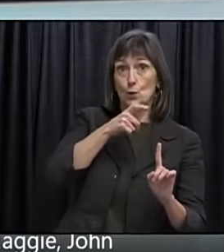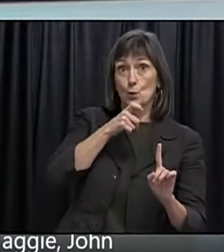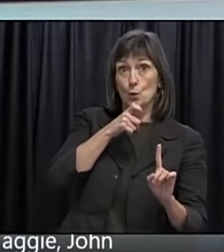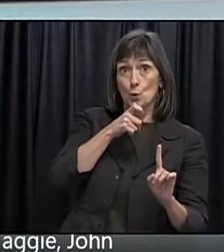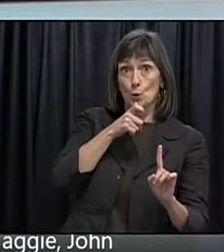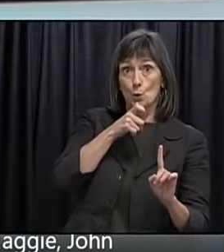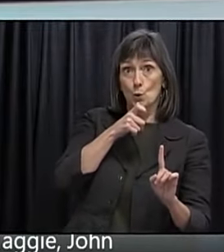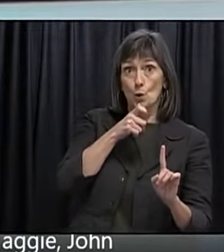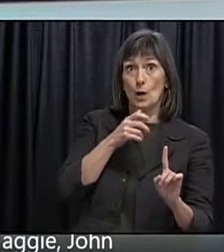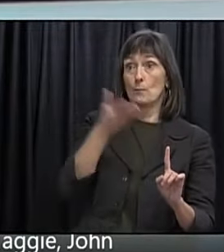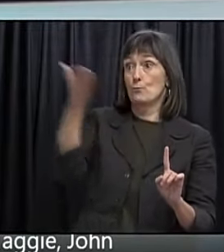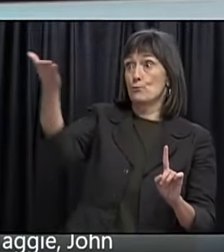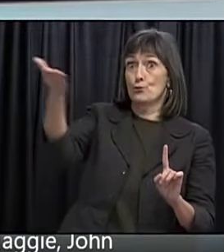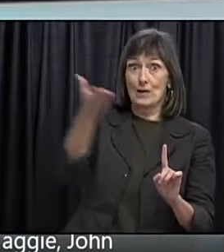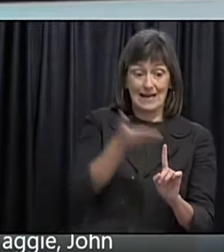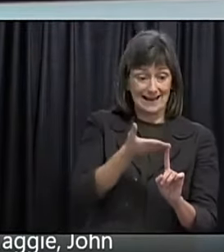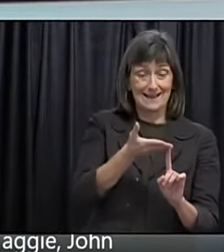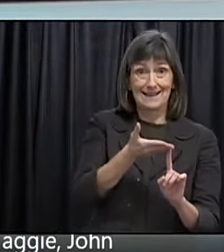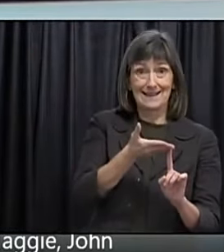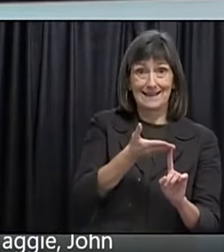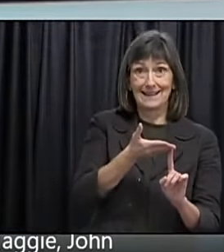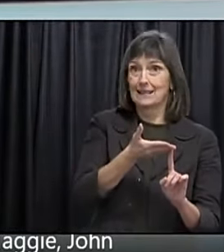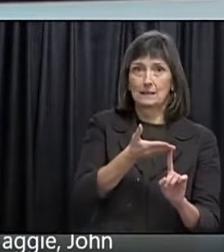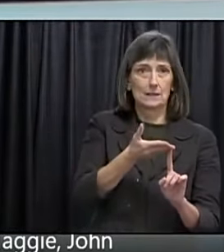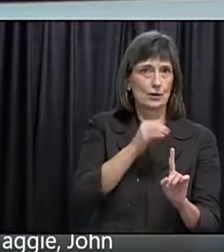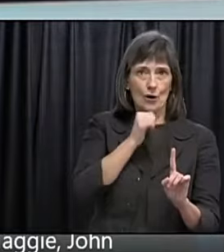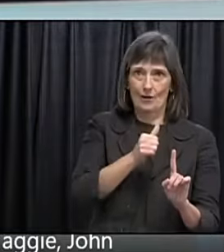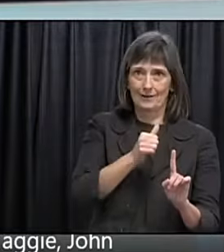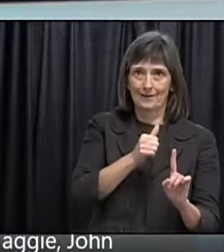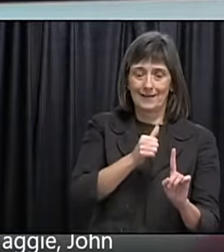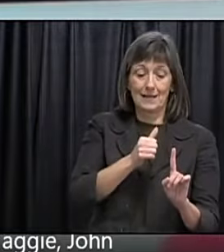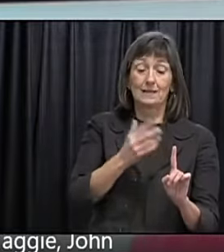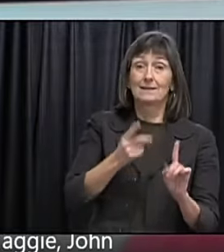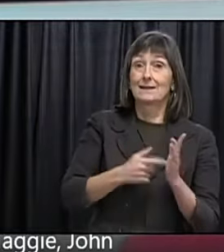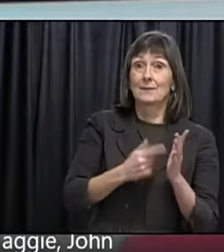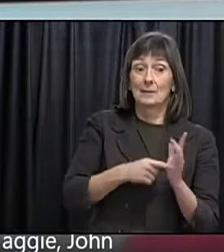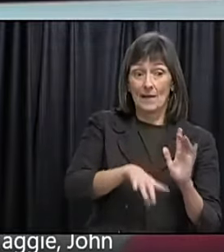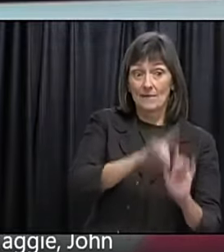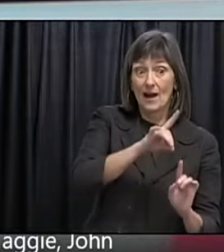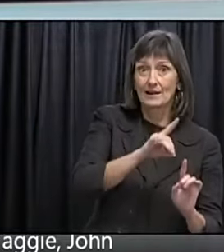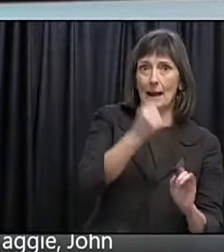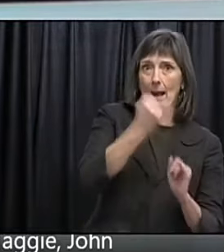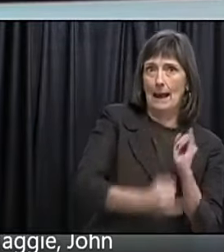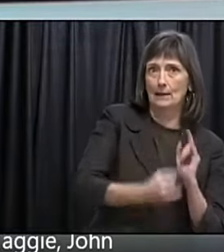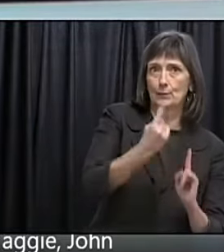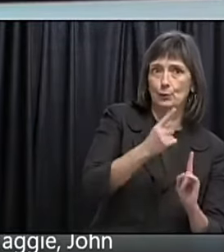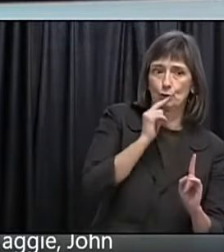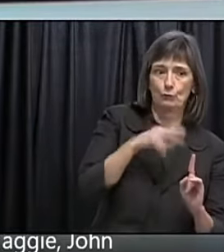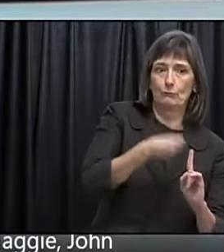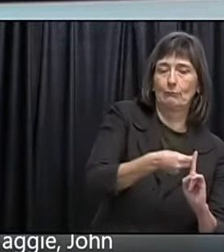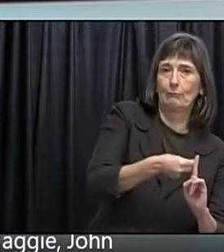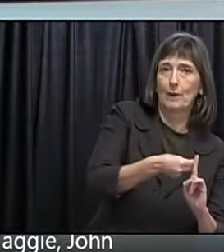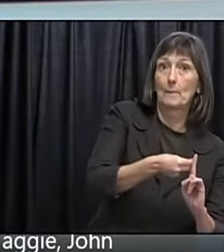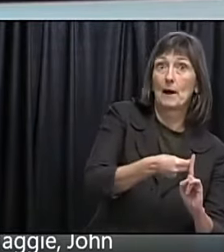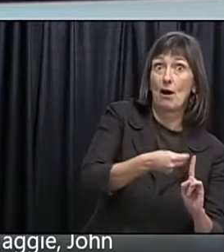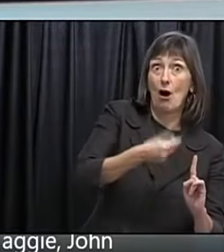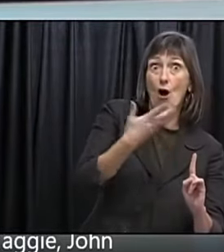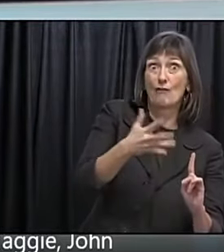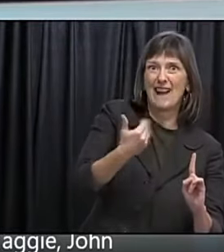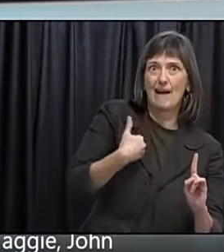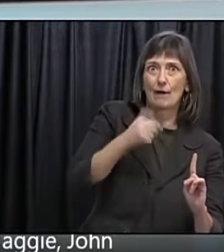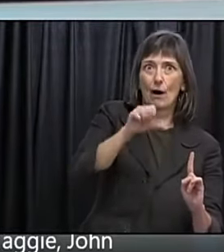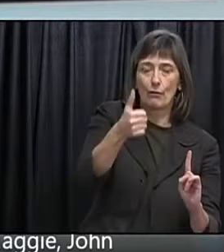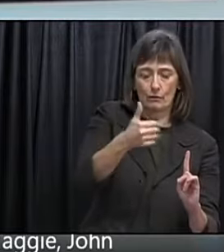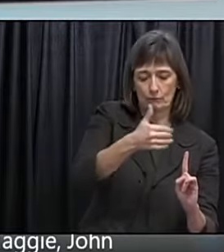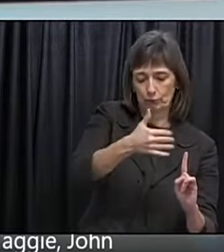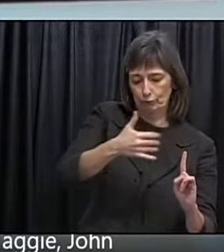to acquire the virus. And indeed may actually be the last. From the point of view of what we call contact